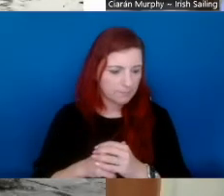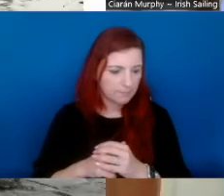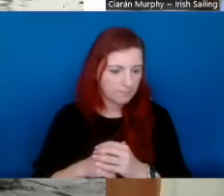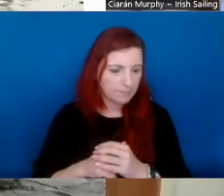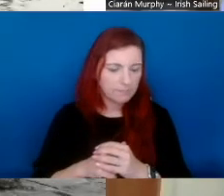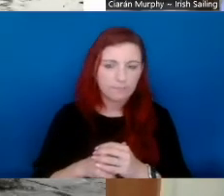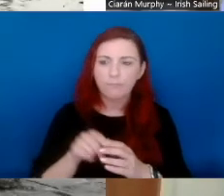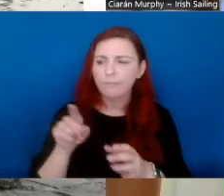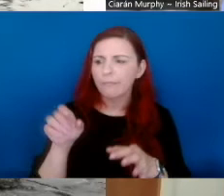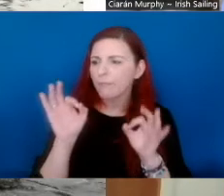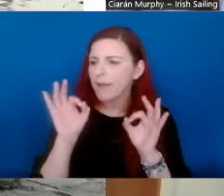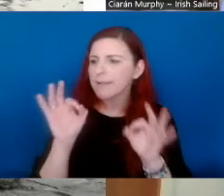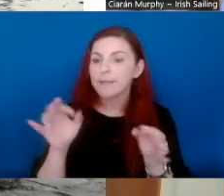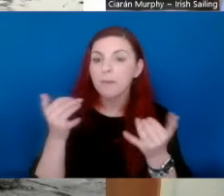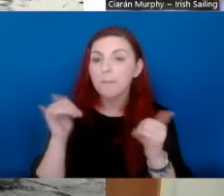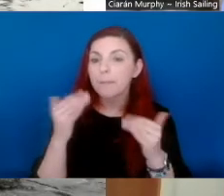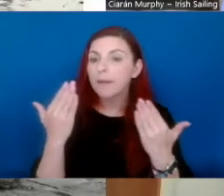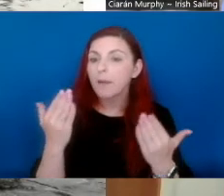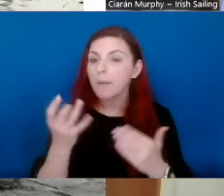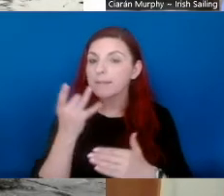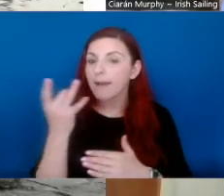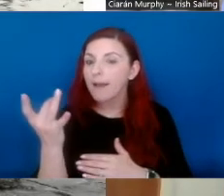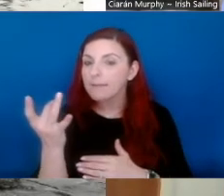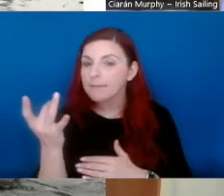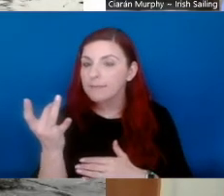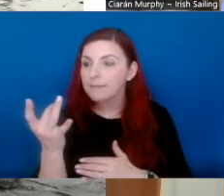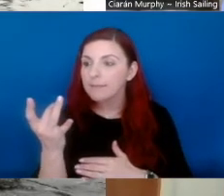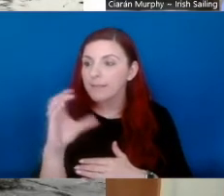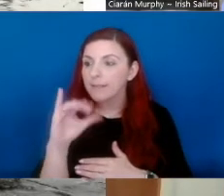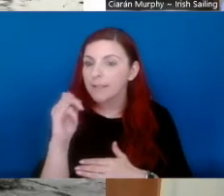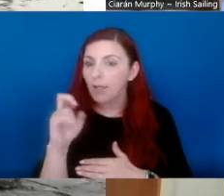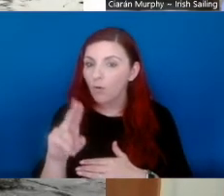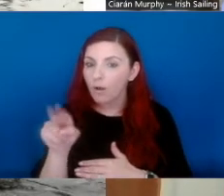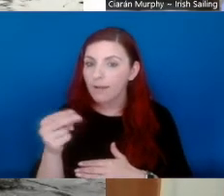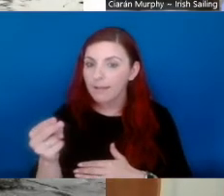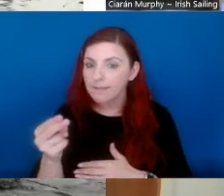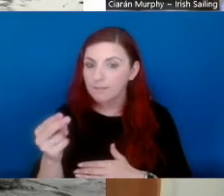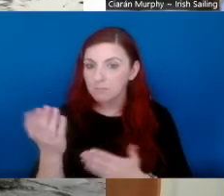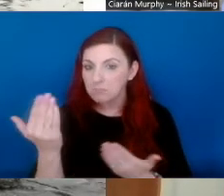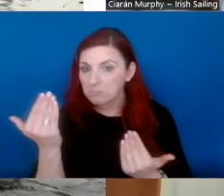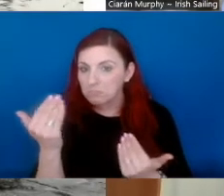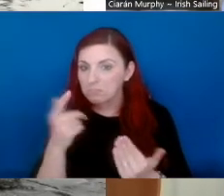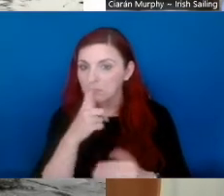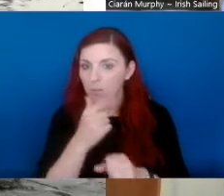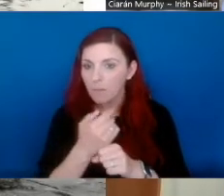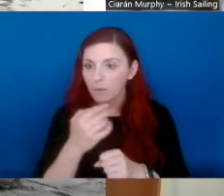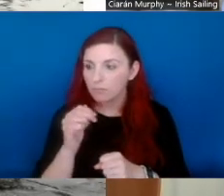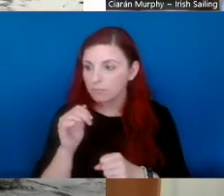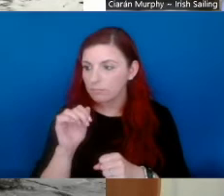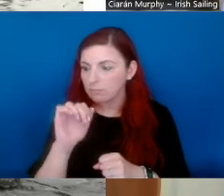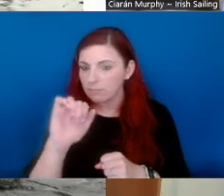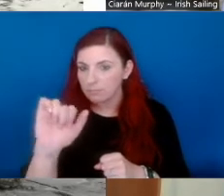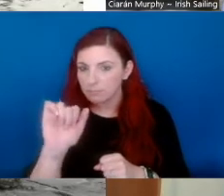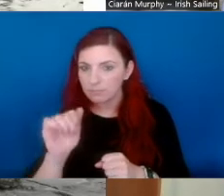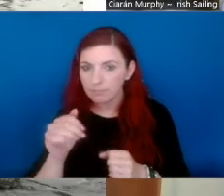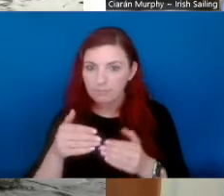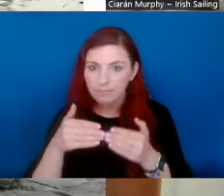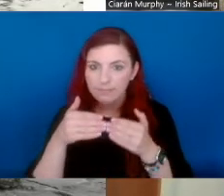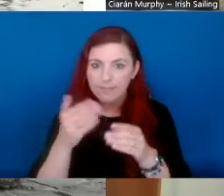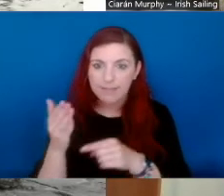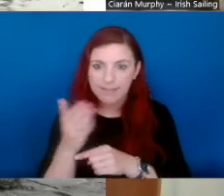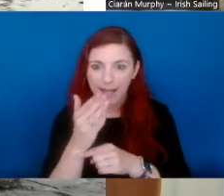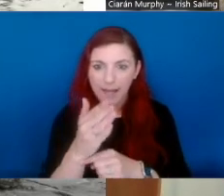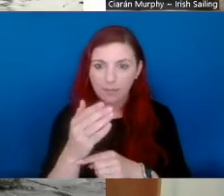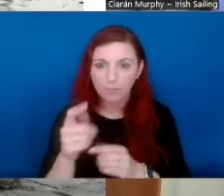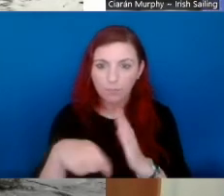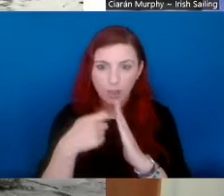Fantastic. Well, I might call, call on to Ciaran next, maybe to tell us about the, the sailing project. Over to you,